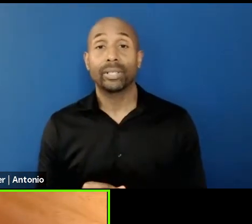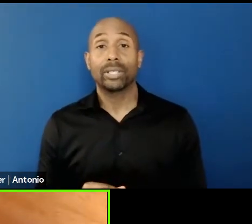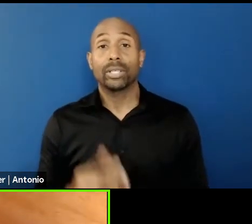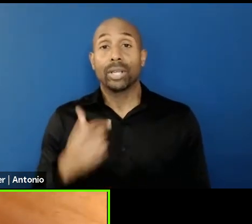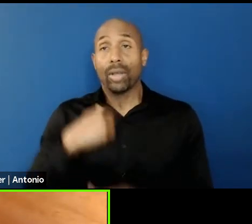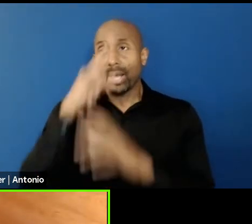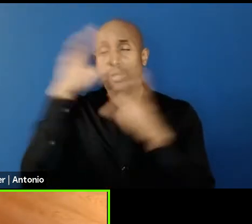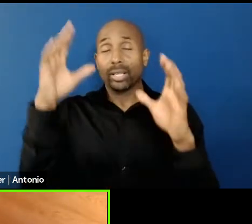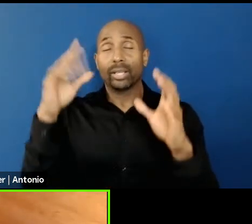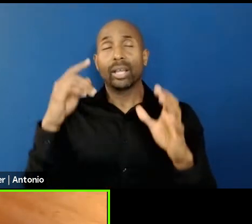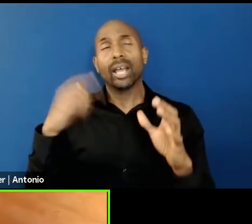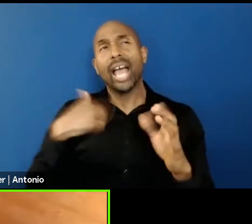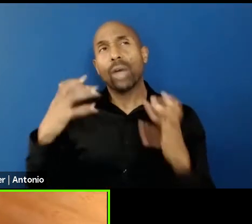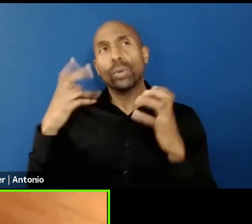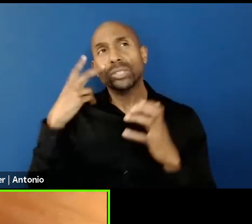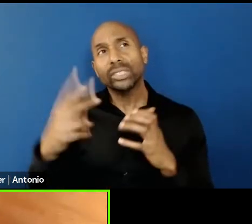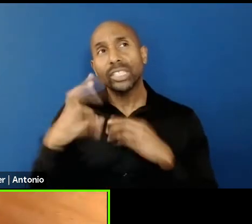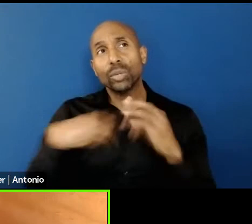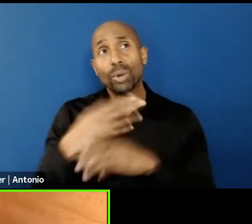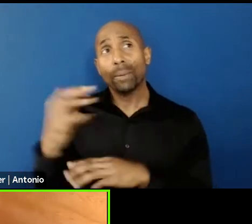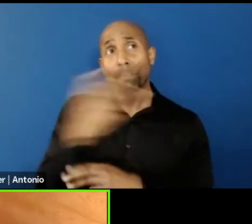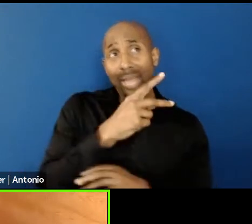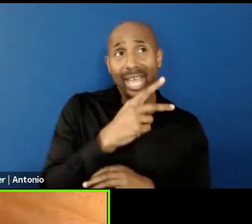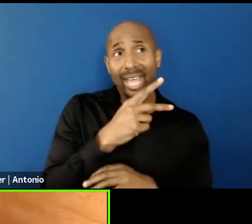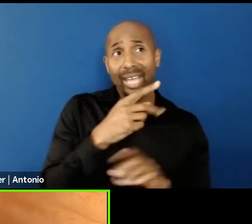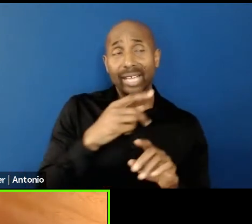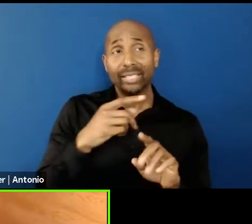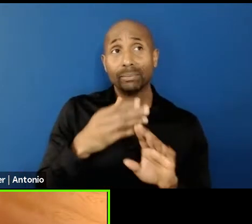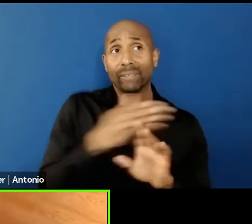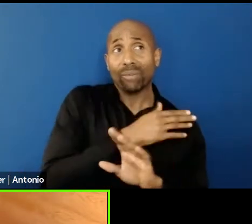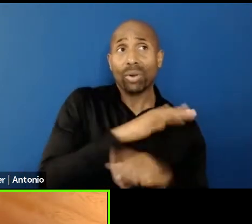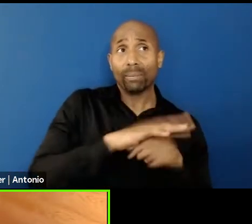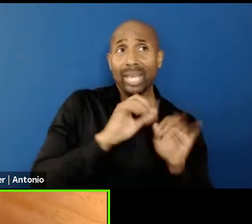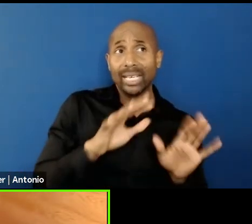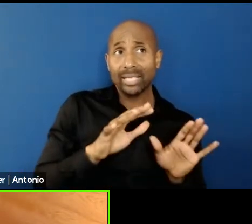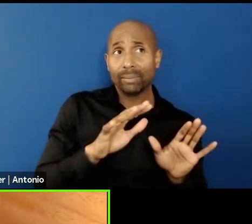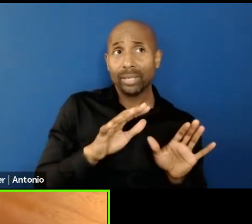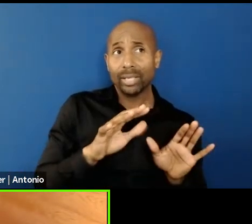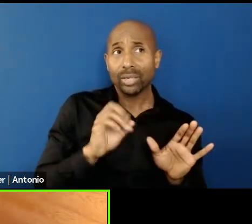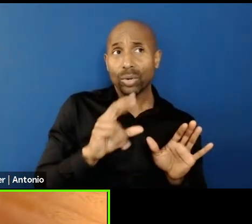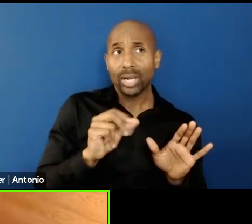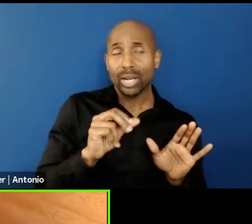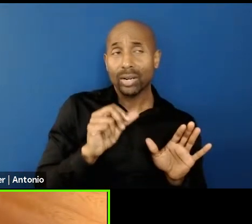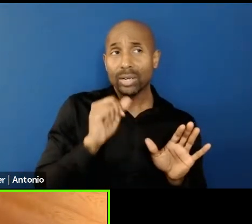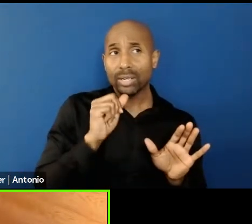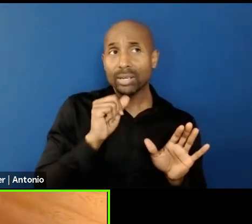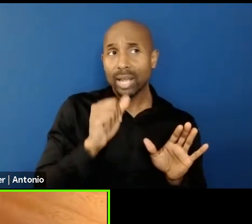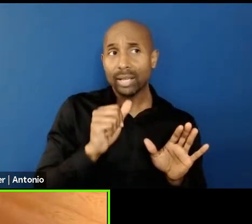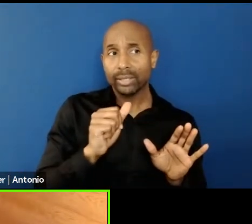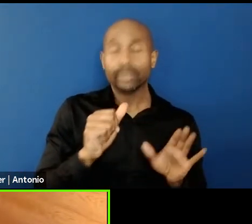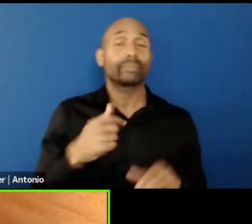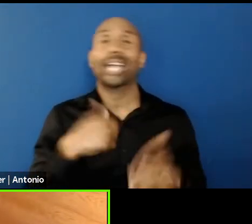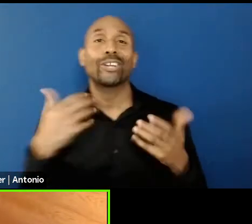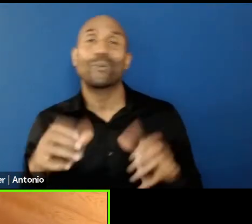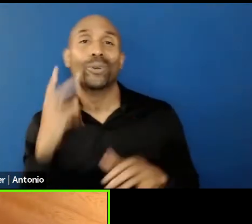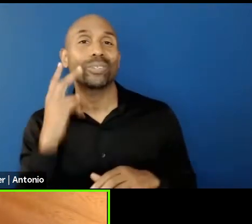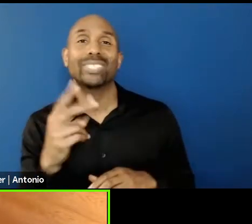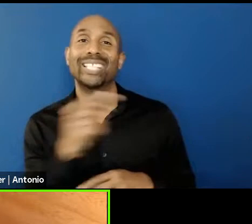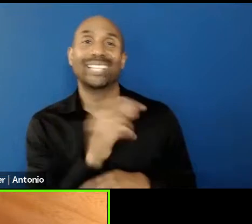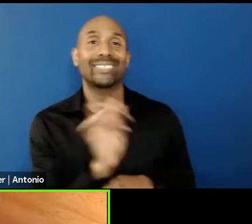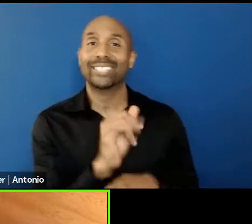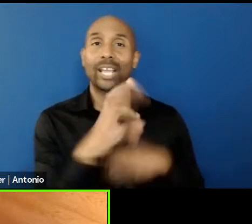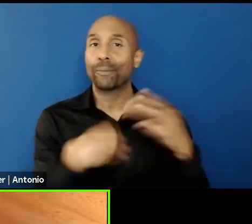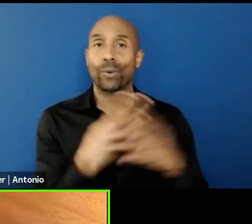as it was before the pandemic? And I actually don't want to see the same world. So I